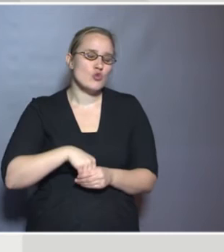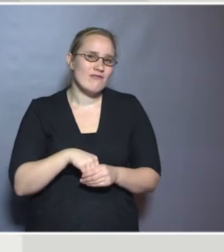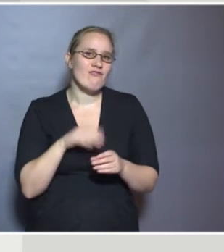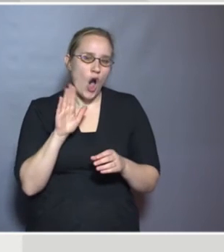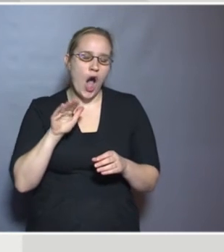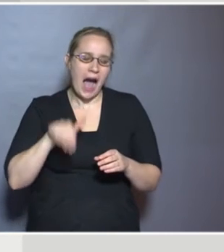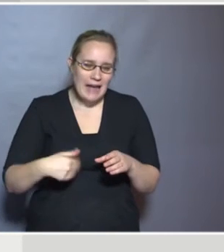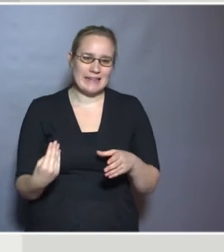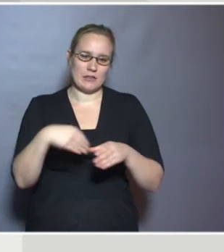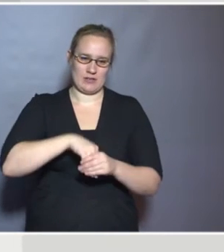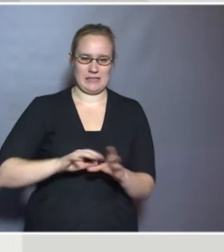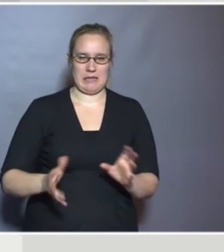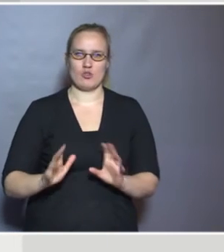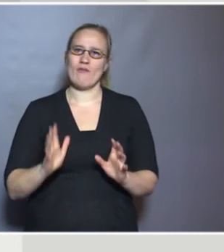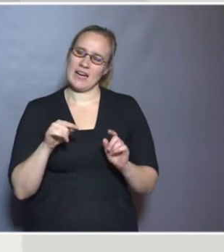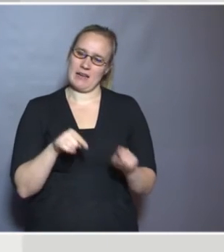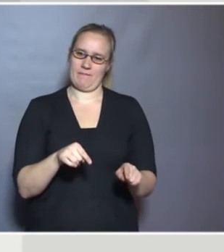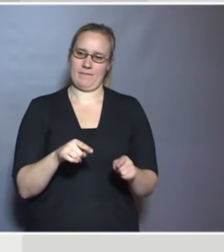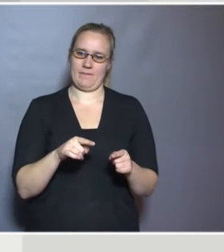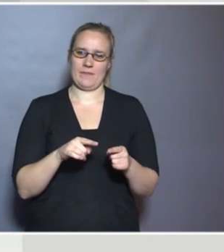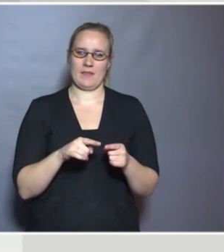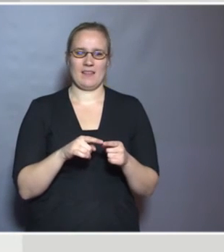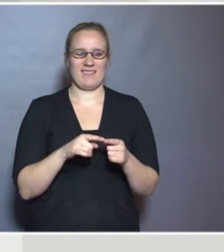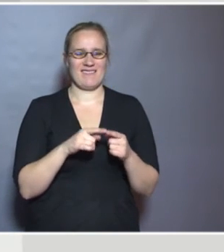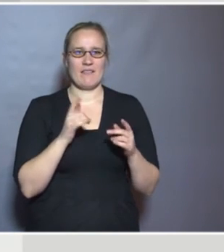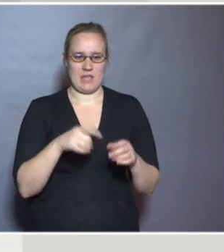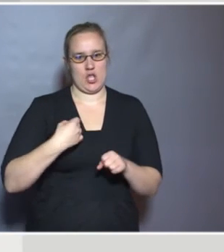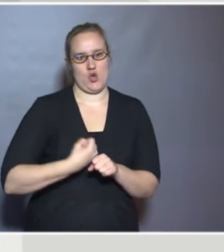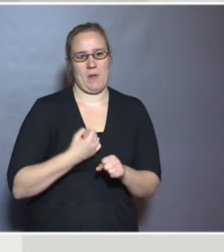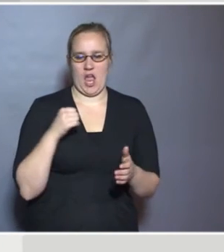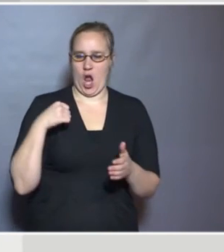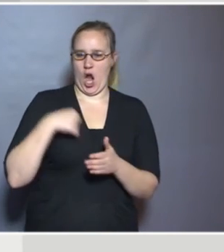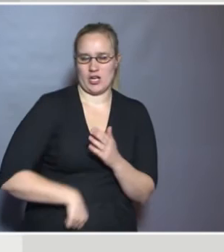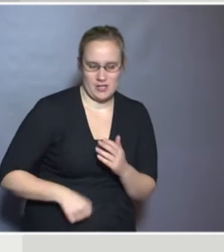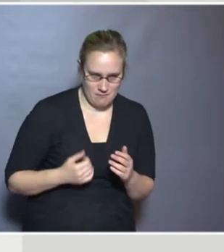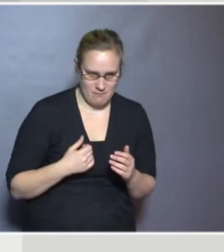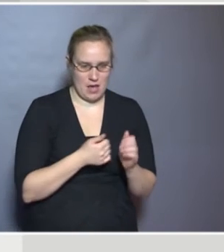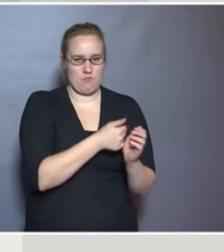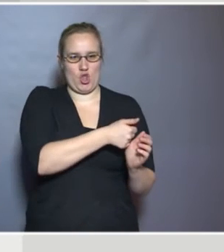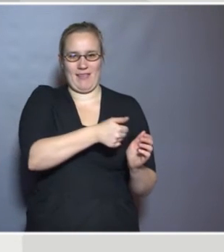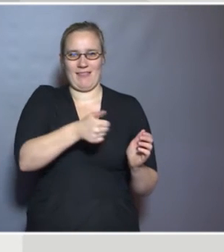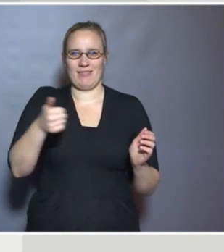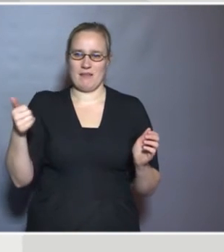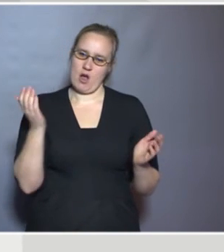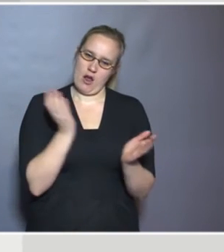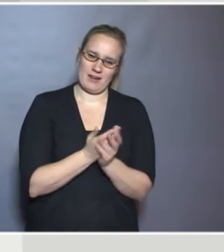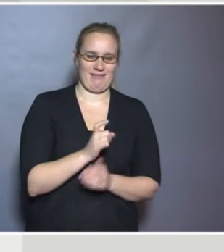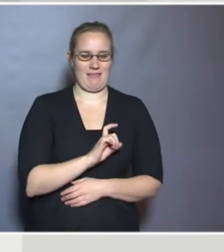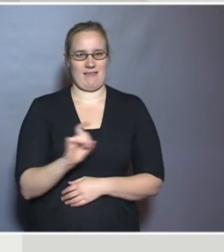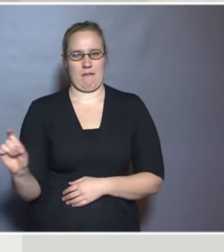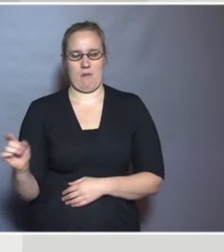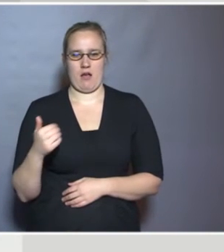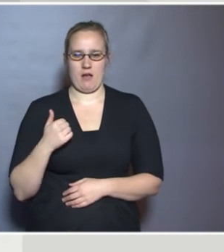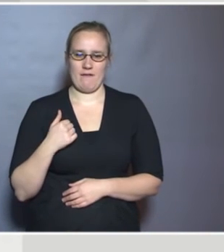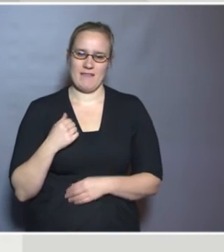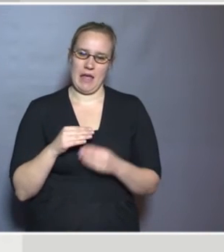inclusive setting? And we worked quite extensively with our policy makers on this issue. And we